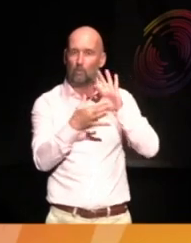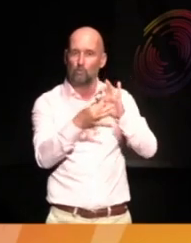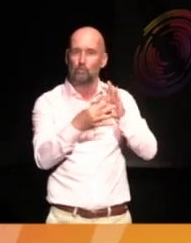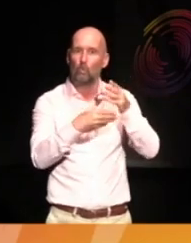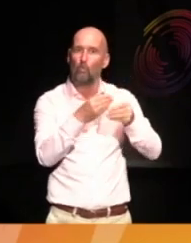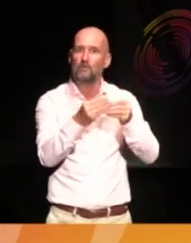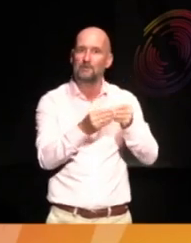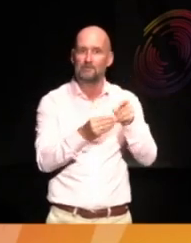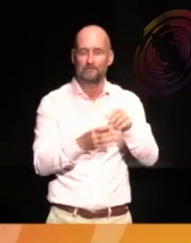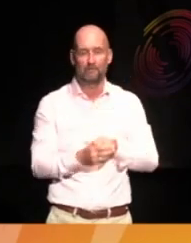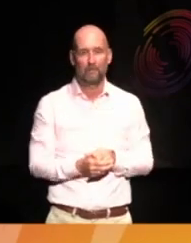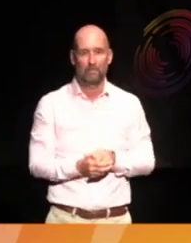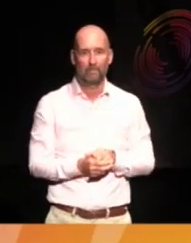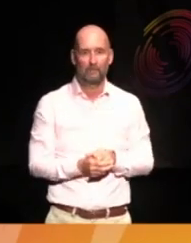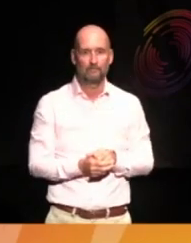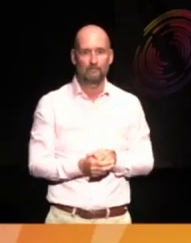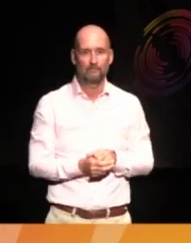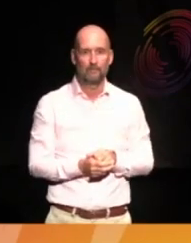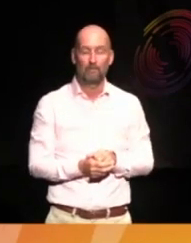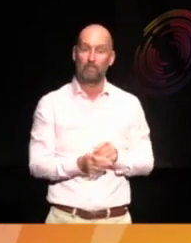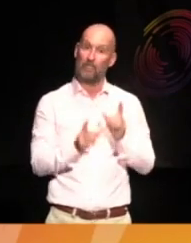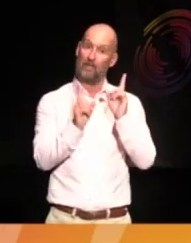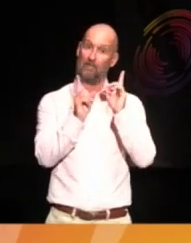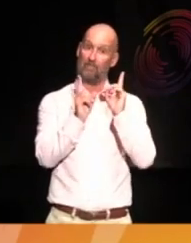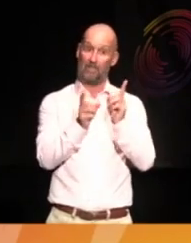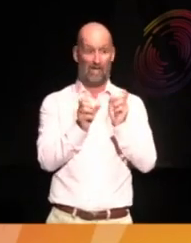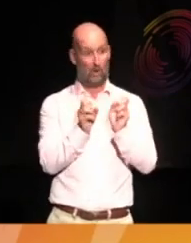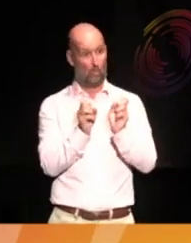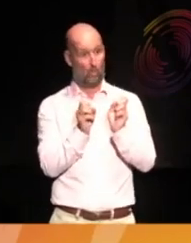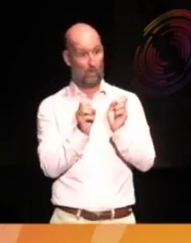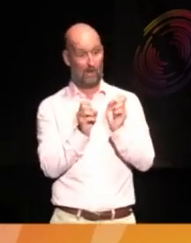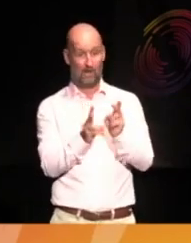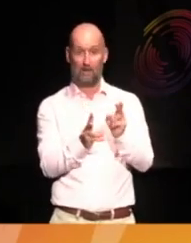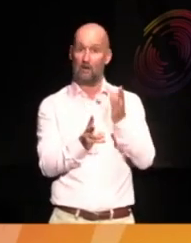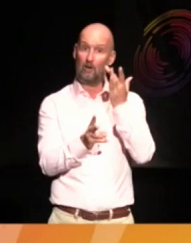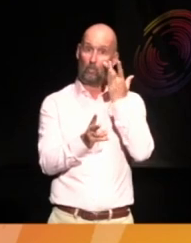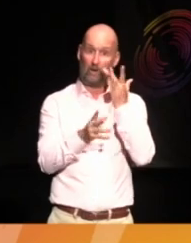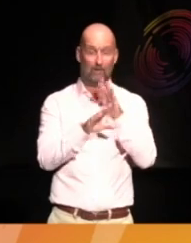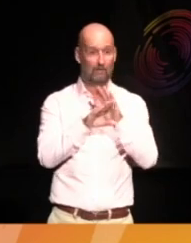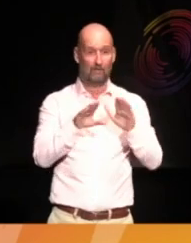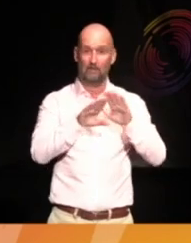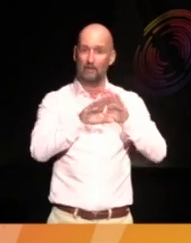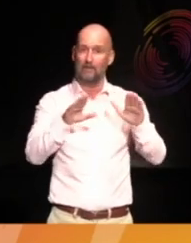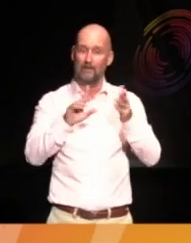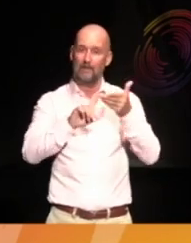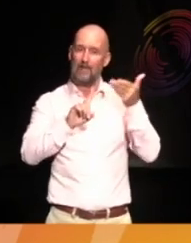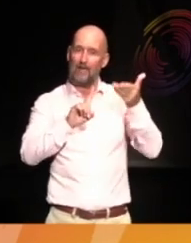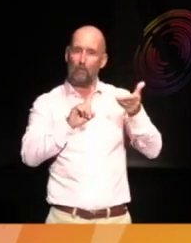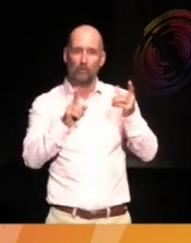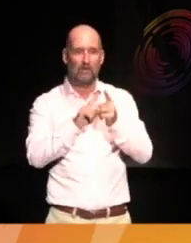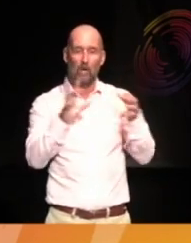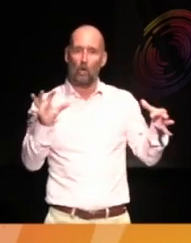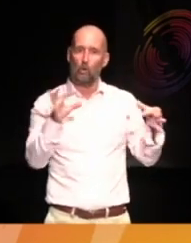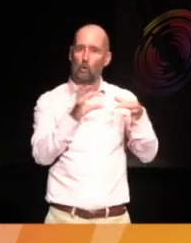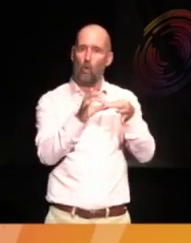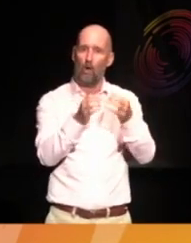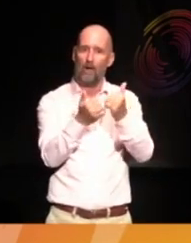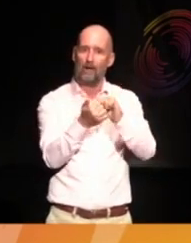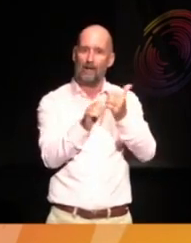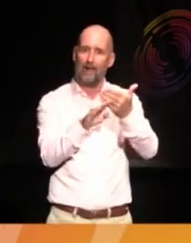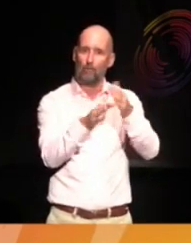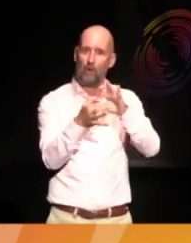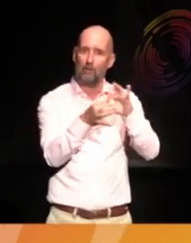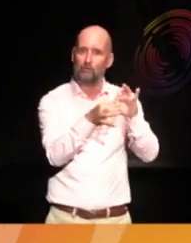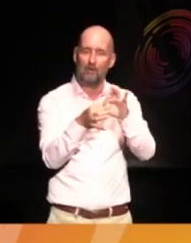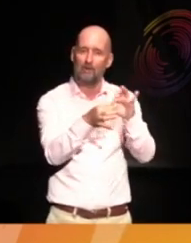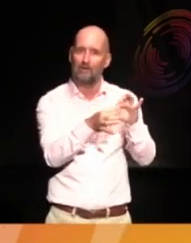of storyline that the museum has exhibited. So, in that way, it's a decolonial approach of approaching co-collaboration, because we're not only talking about voices